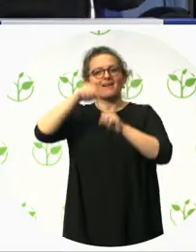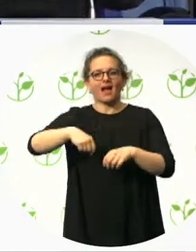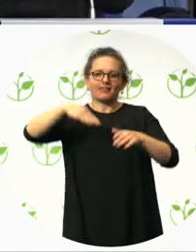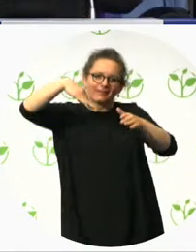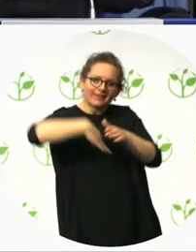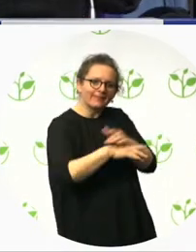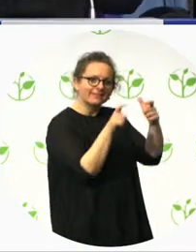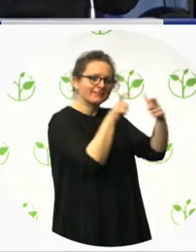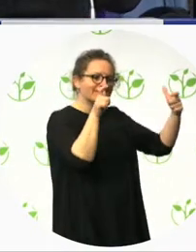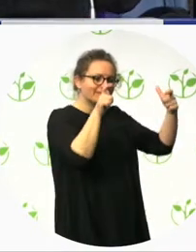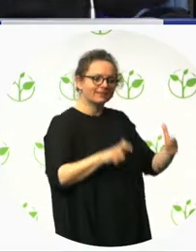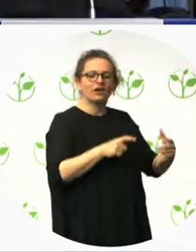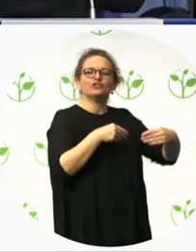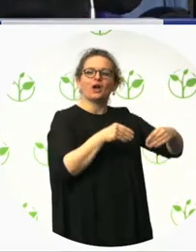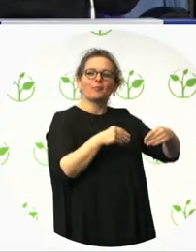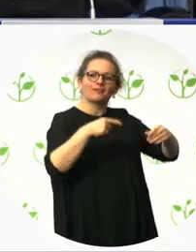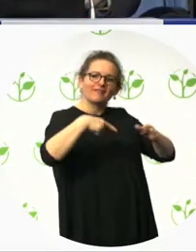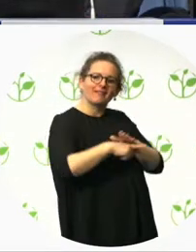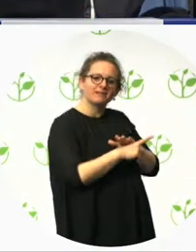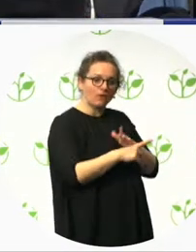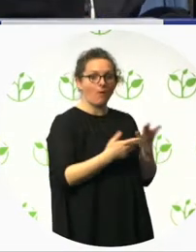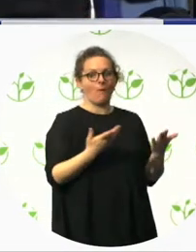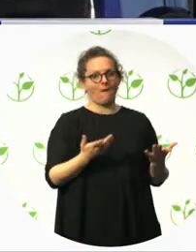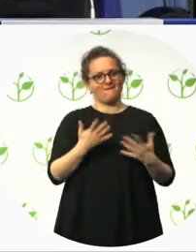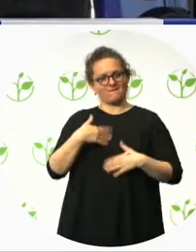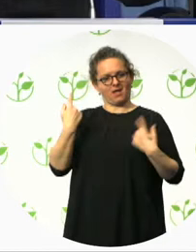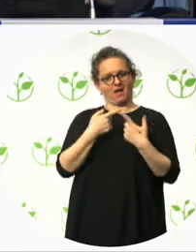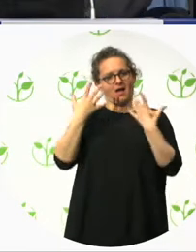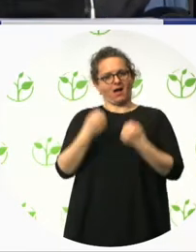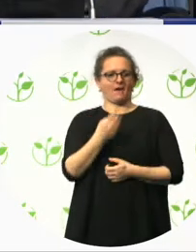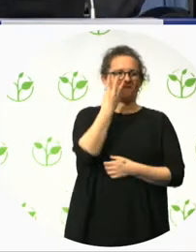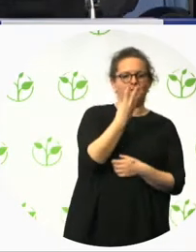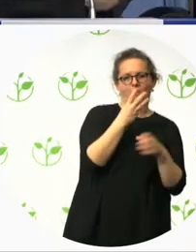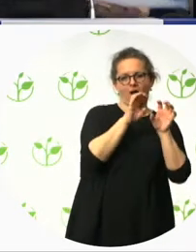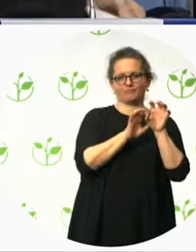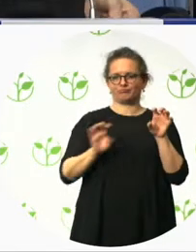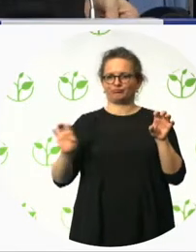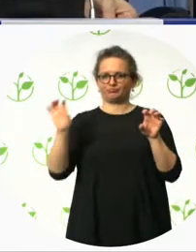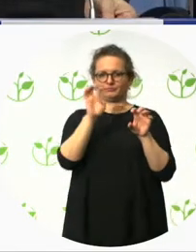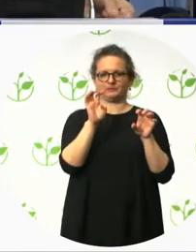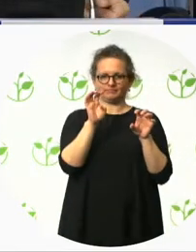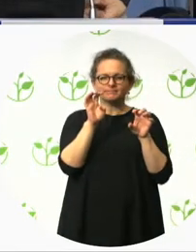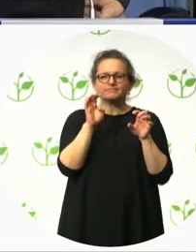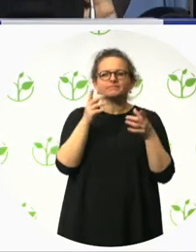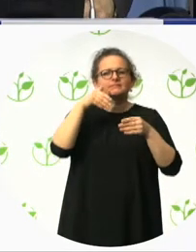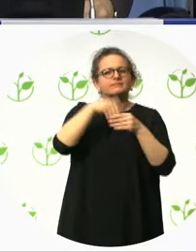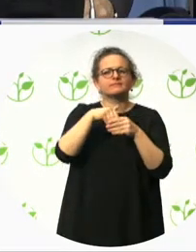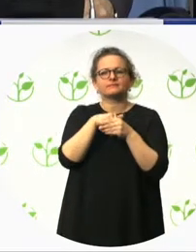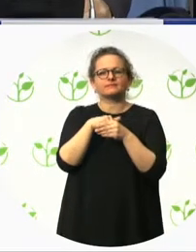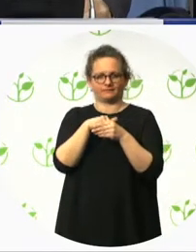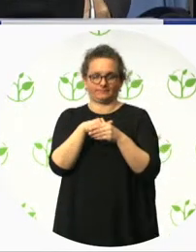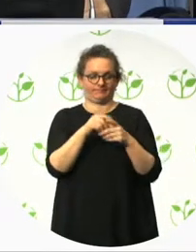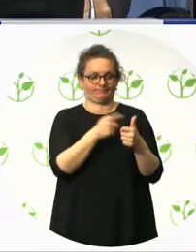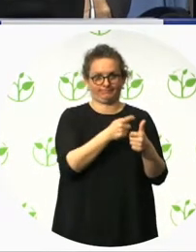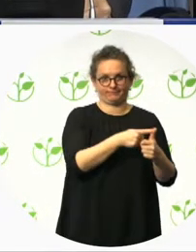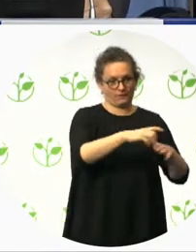Our shop sells foodware and accessories of the eight retail brands of Inditex Group. To achieve